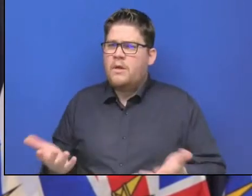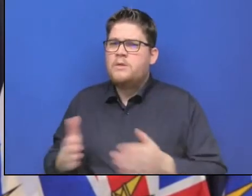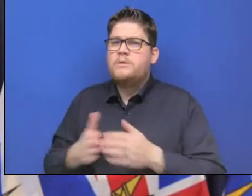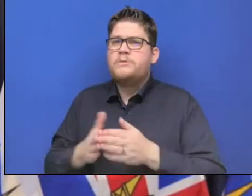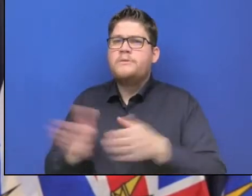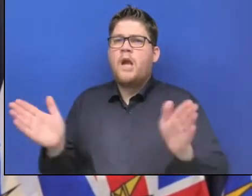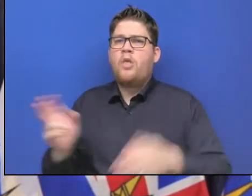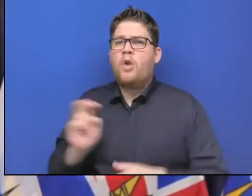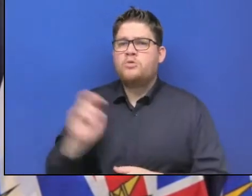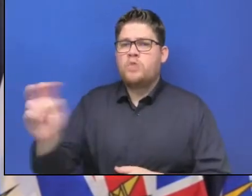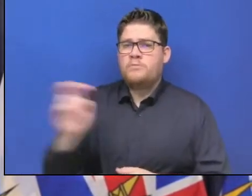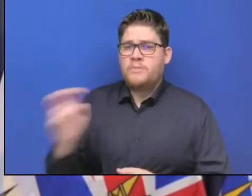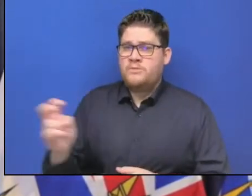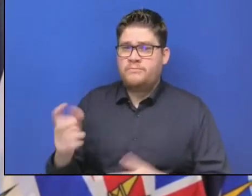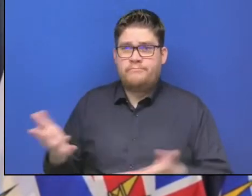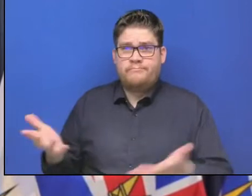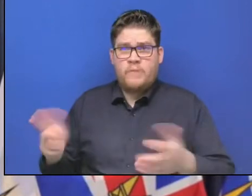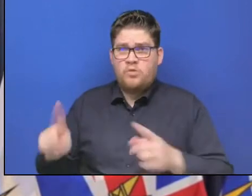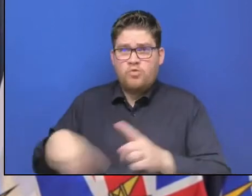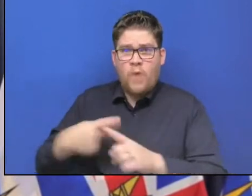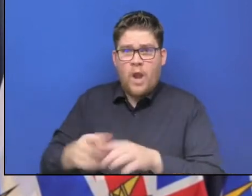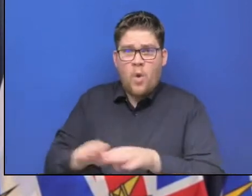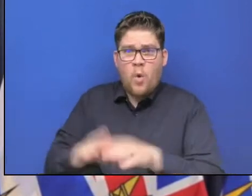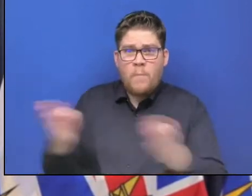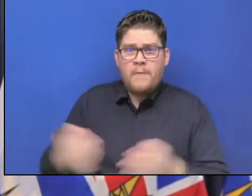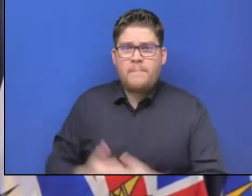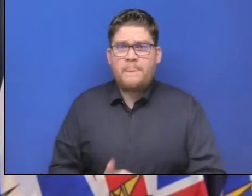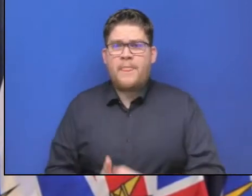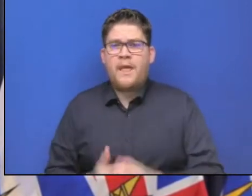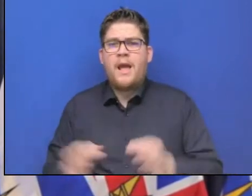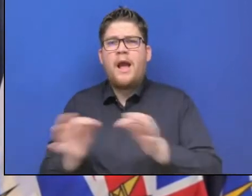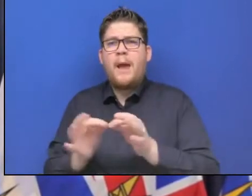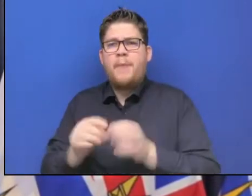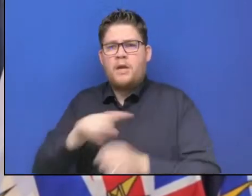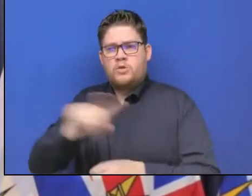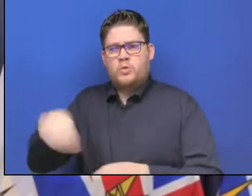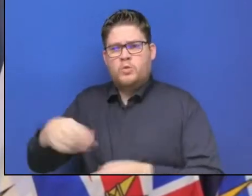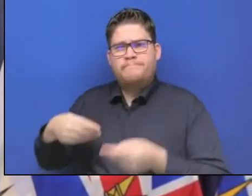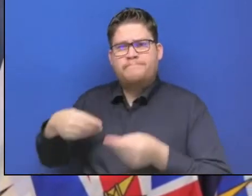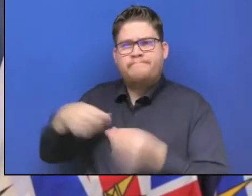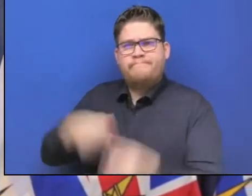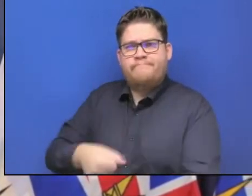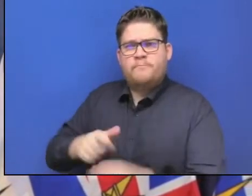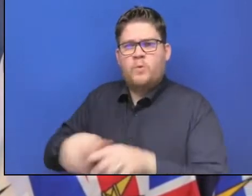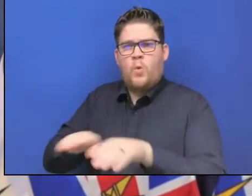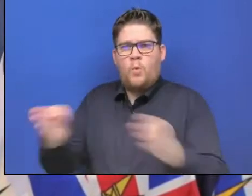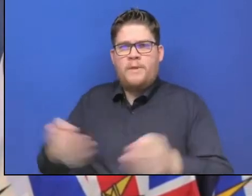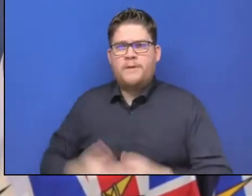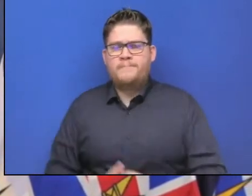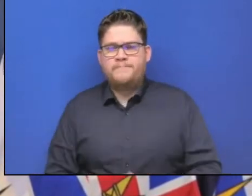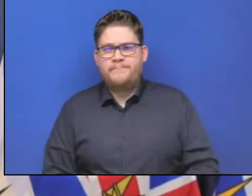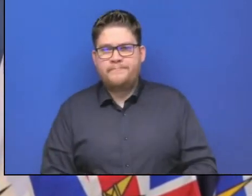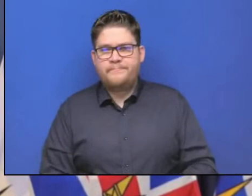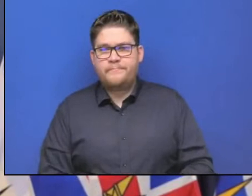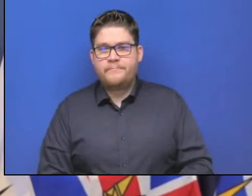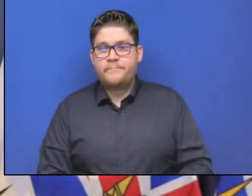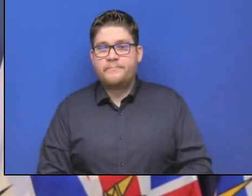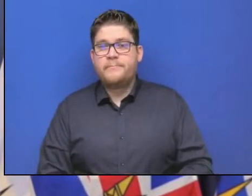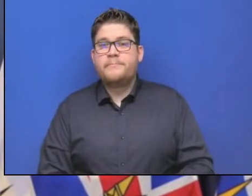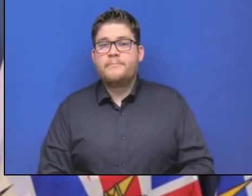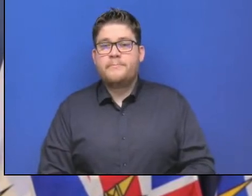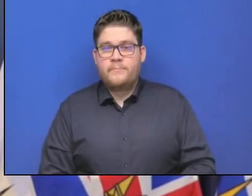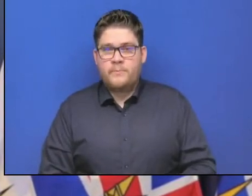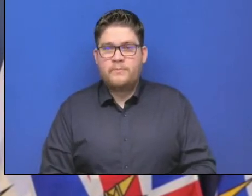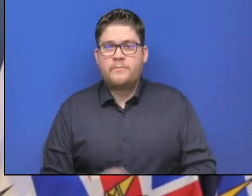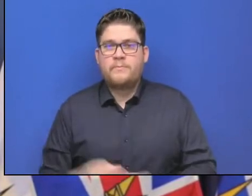point? Sure. Thank you, Richard. Let me start with the Coquihalla first. The plan is to continue to see what is